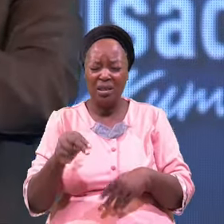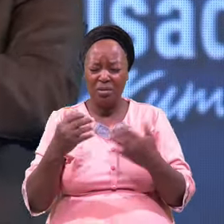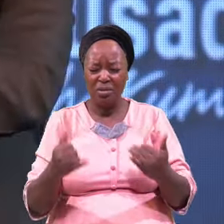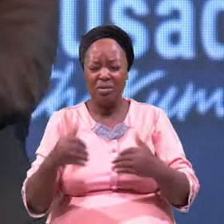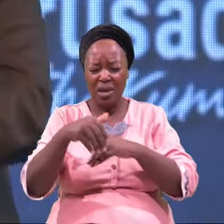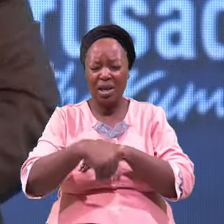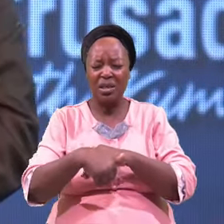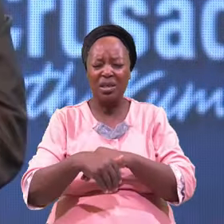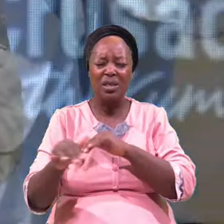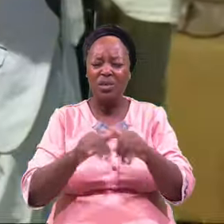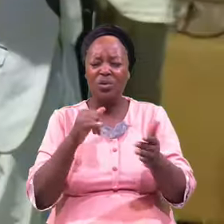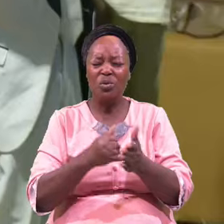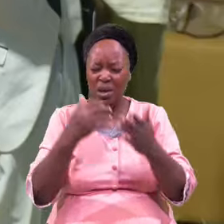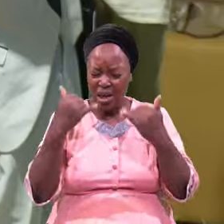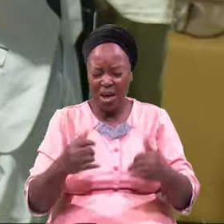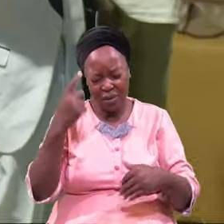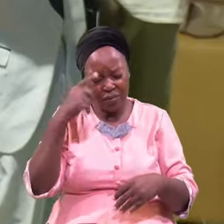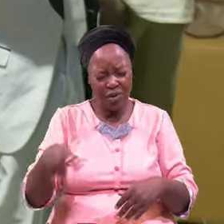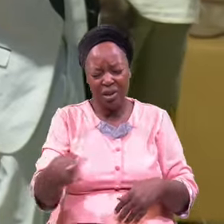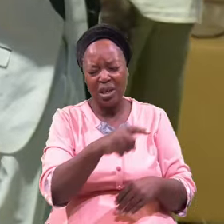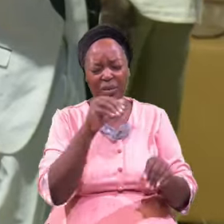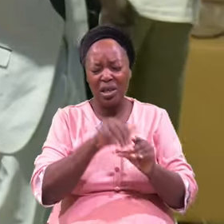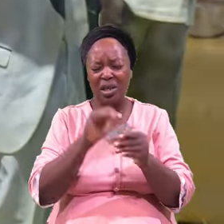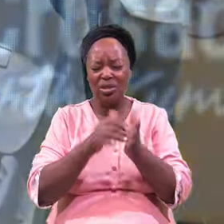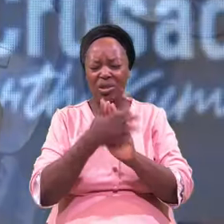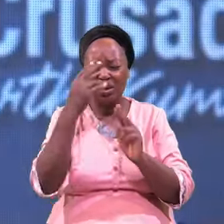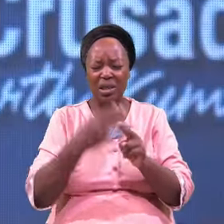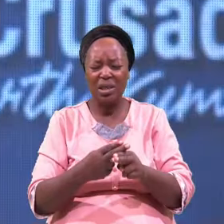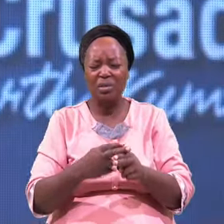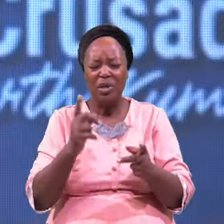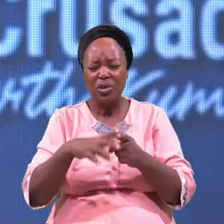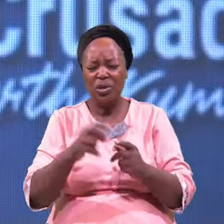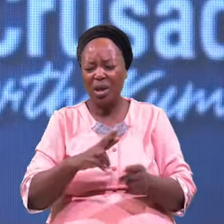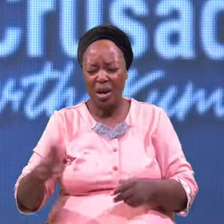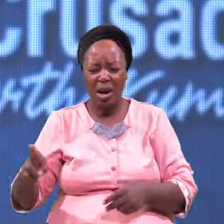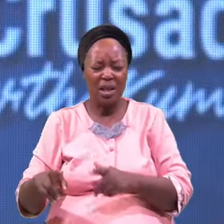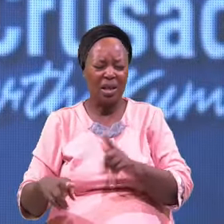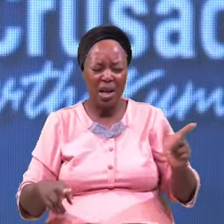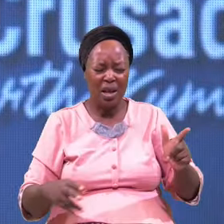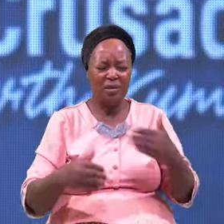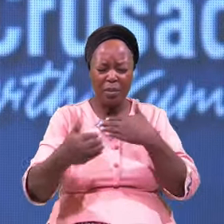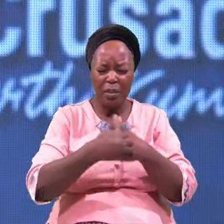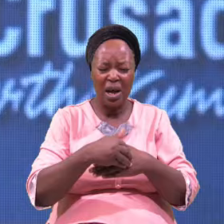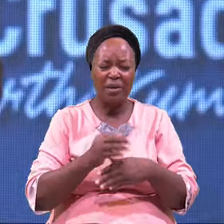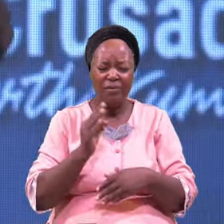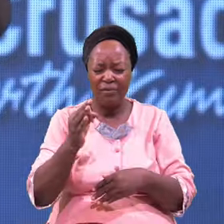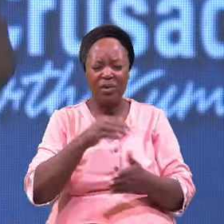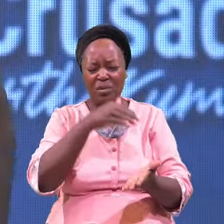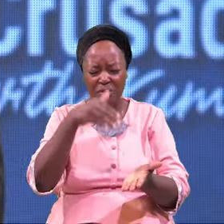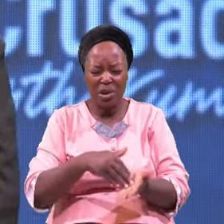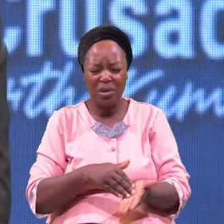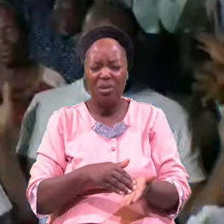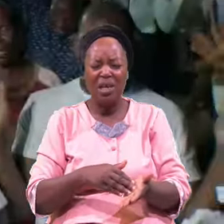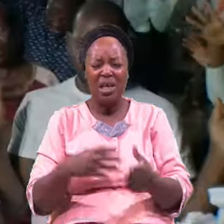Do It Now For Them To To Right To The Left To The Back To The Front And The Middle Healing